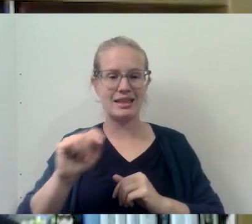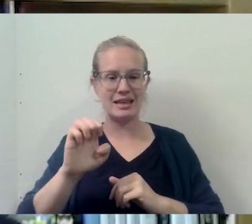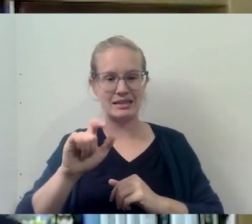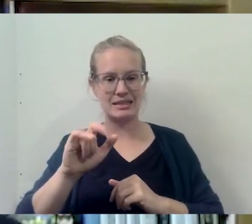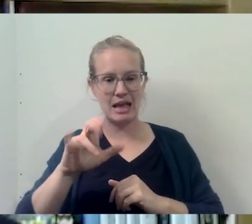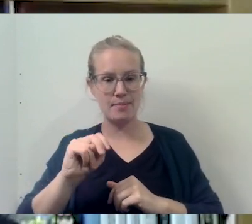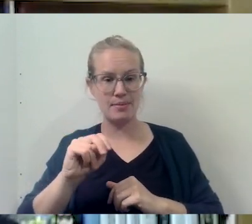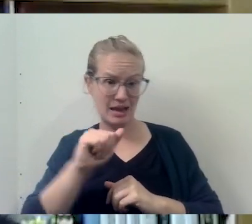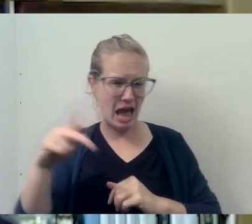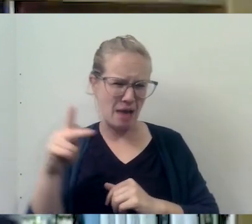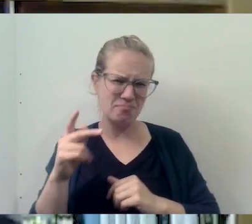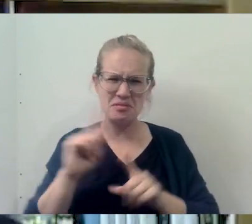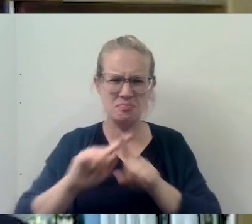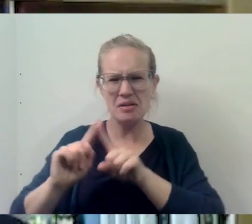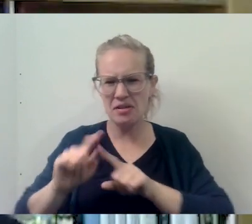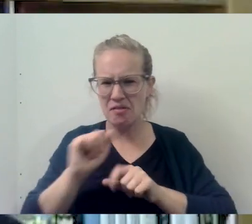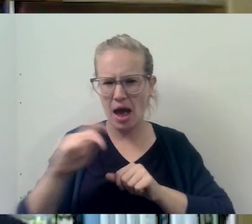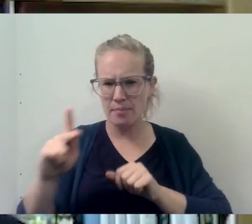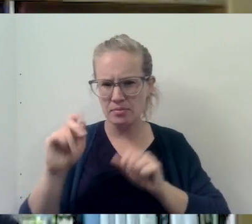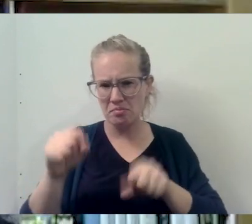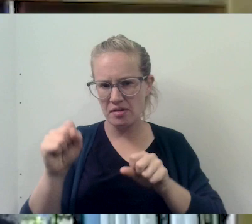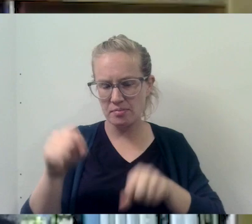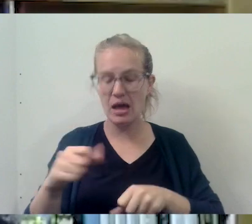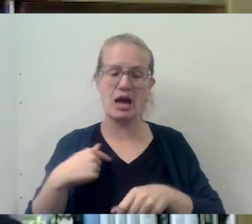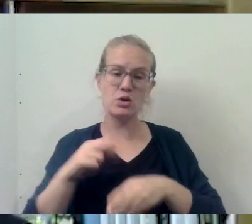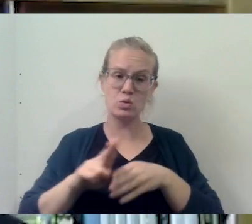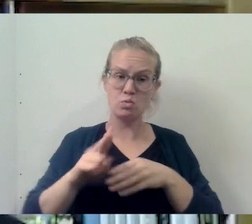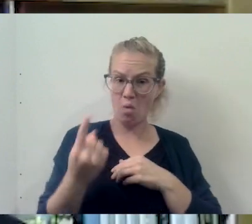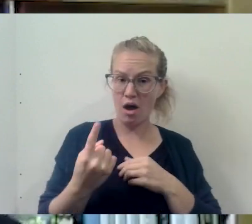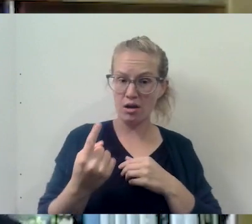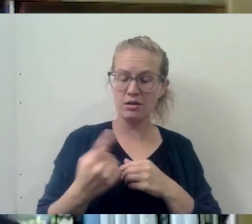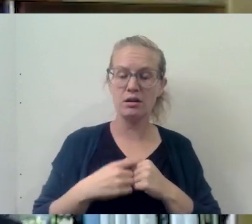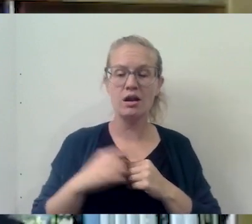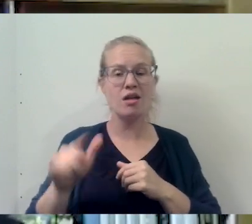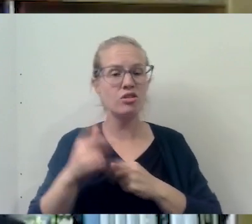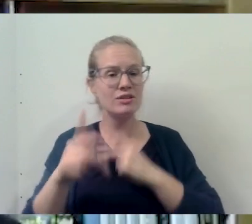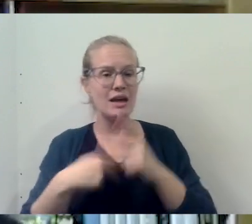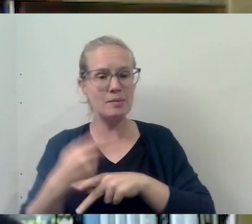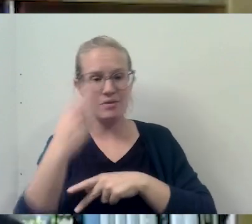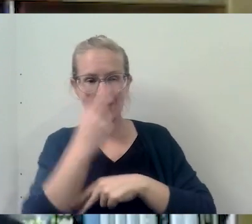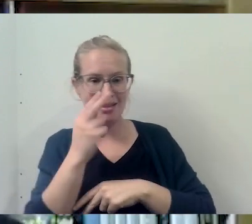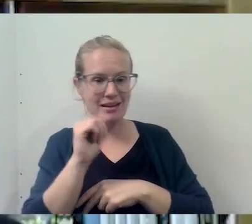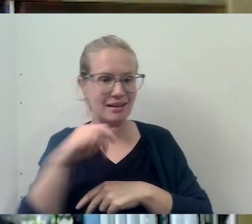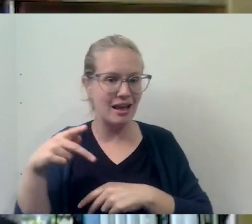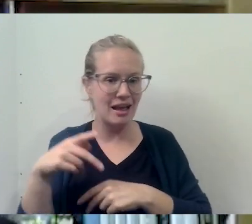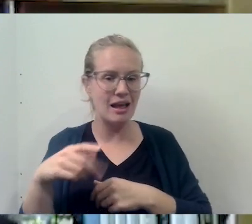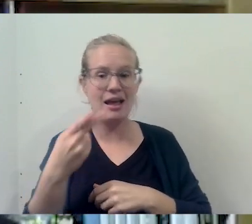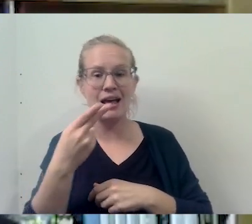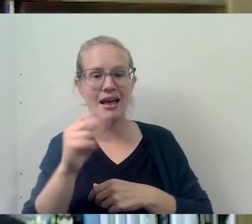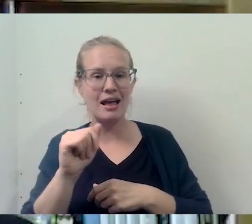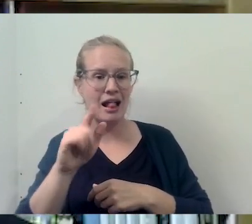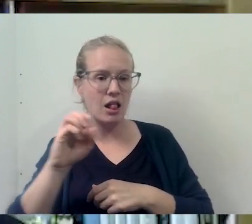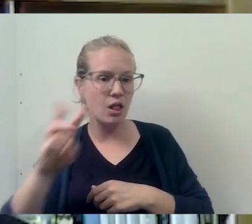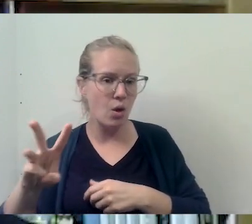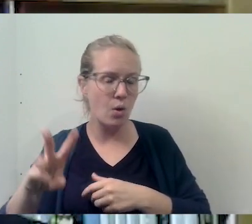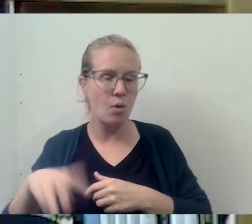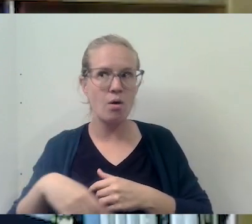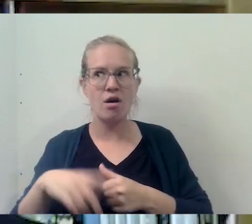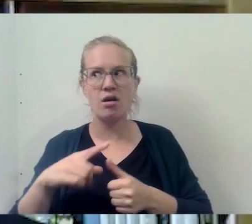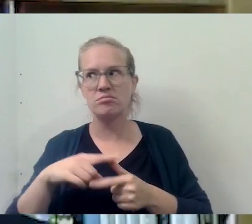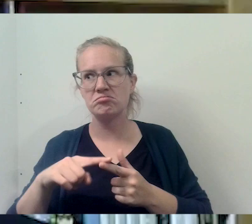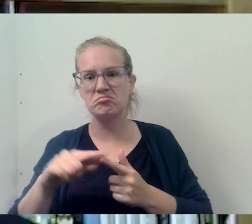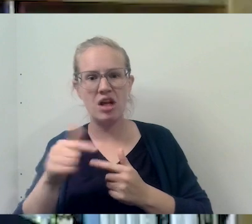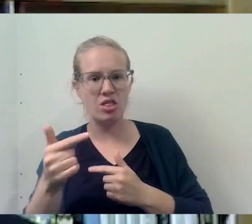app. There's several examine apps. So I use one of those, there's other kinds of Catholic apps called like a halo and, others,